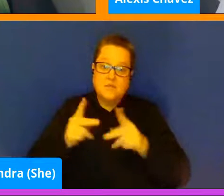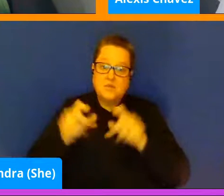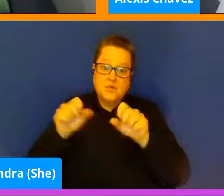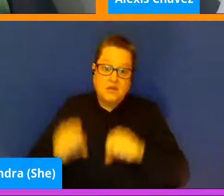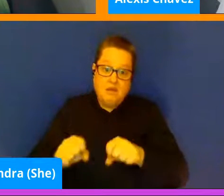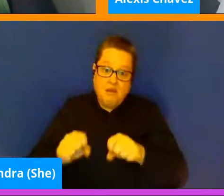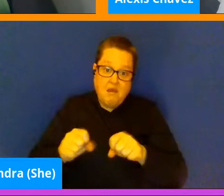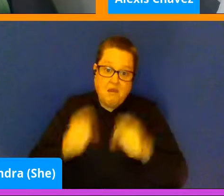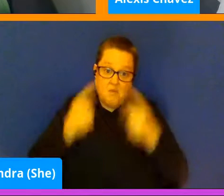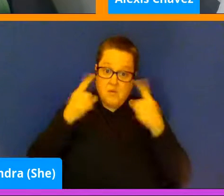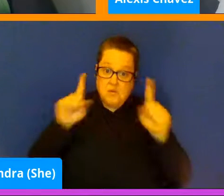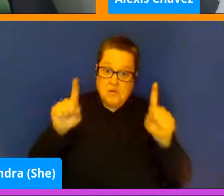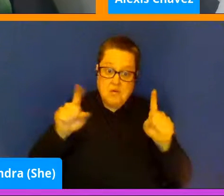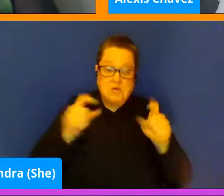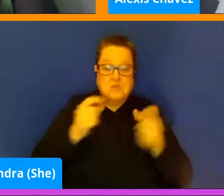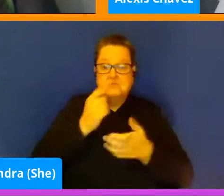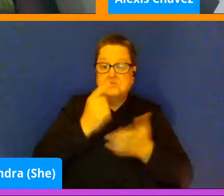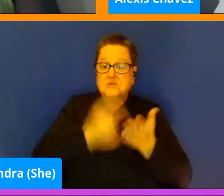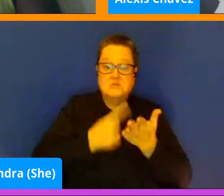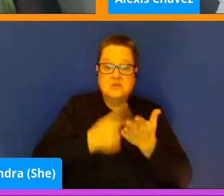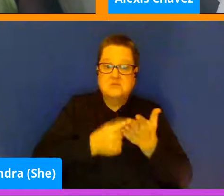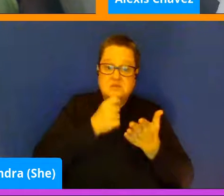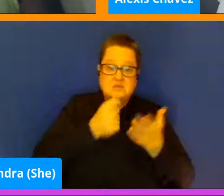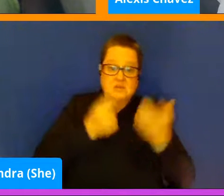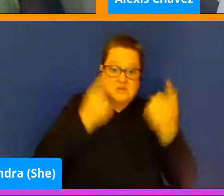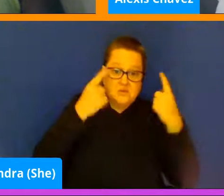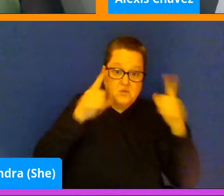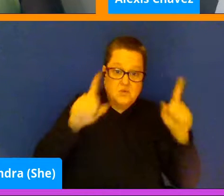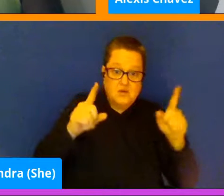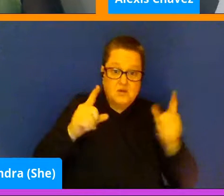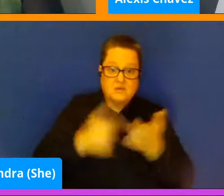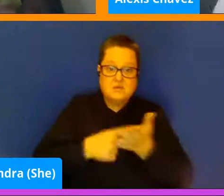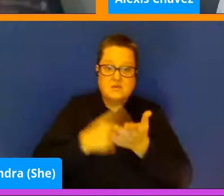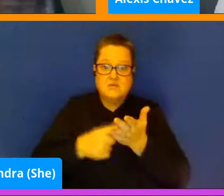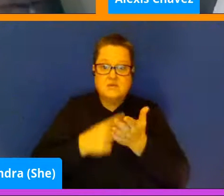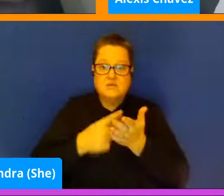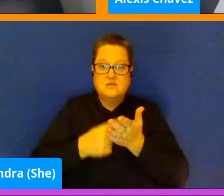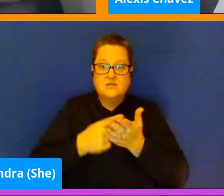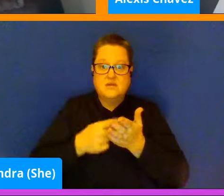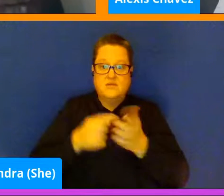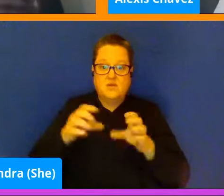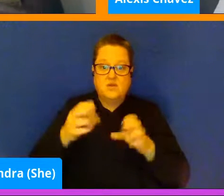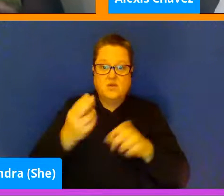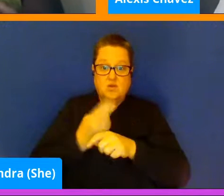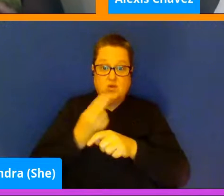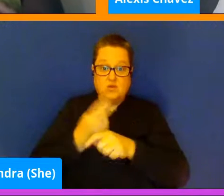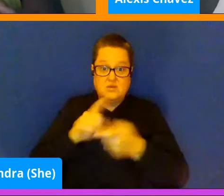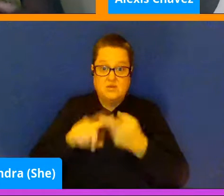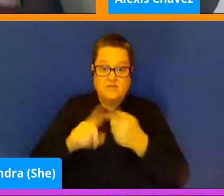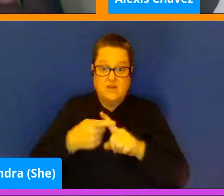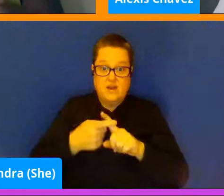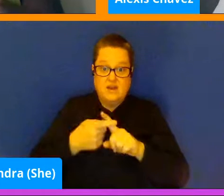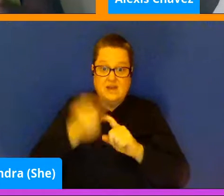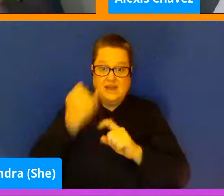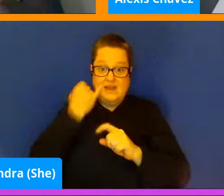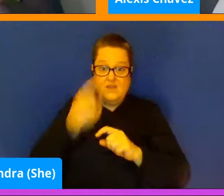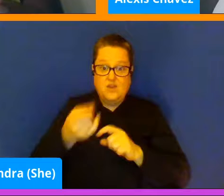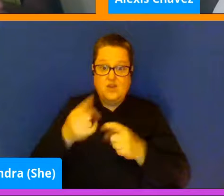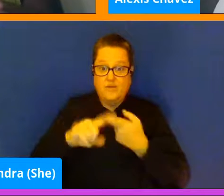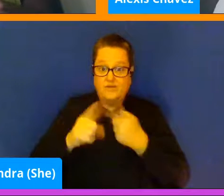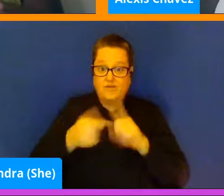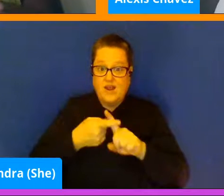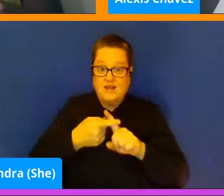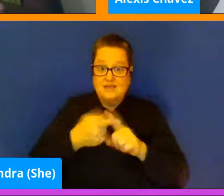Sometimes, it works better if you do it with a friend. For example, if you have a friend over, and your friend's really excited about shaking the ice cream,